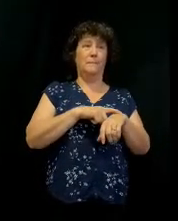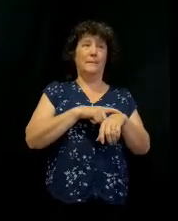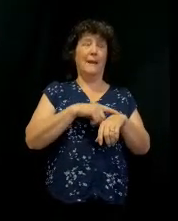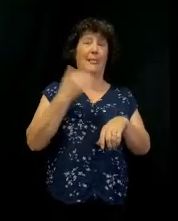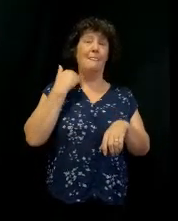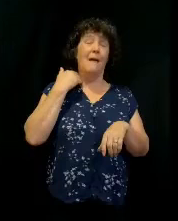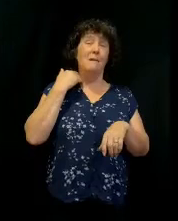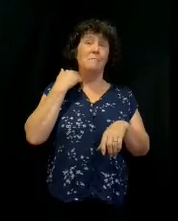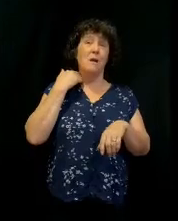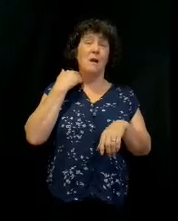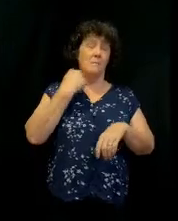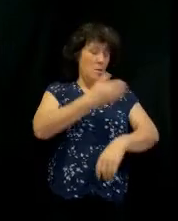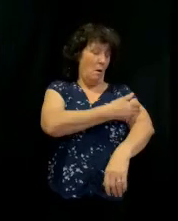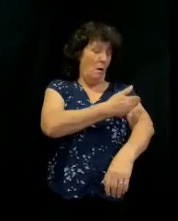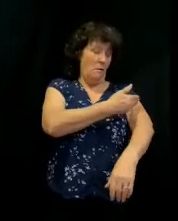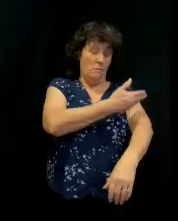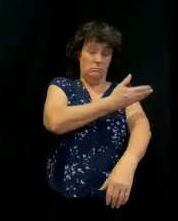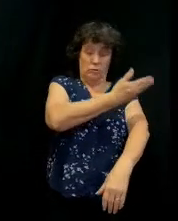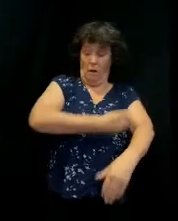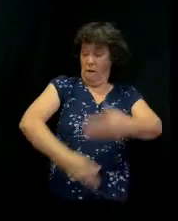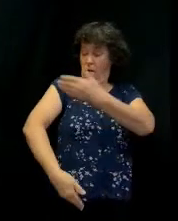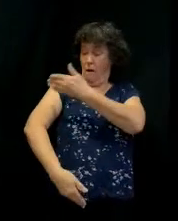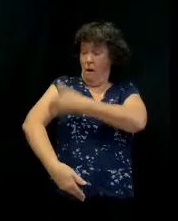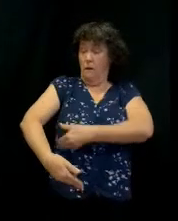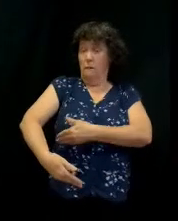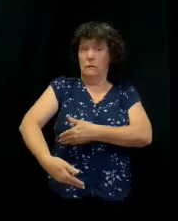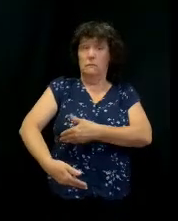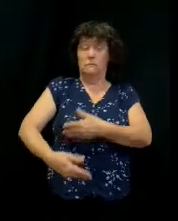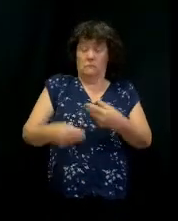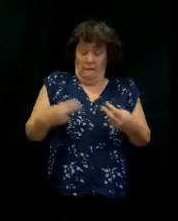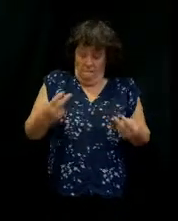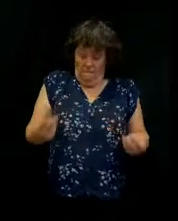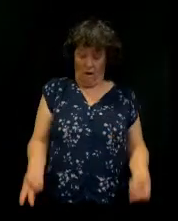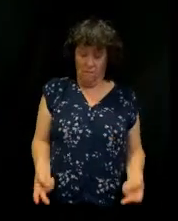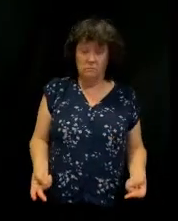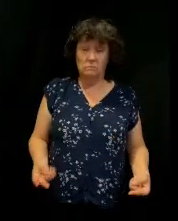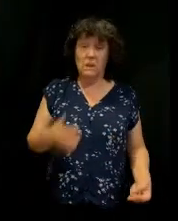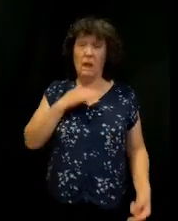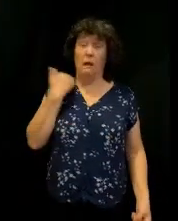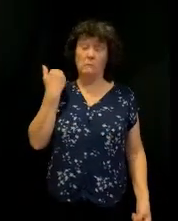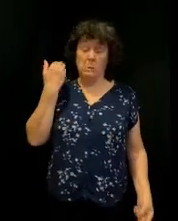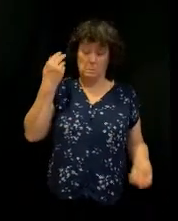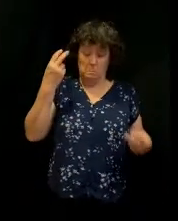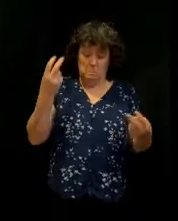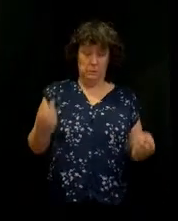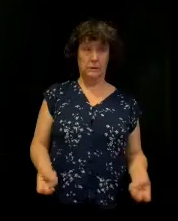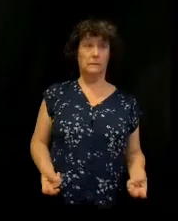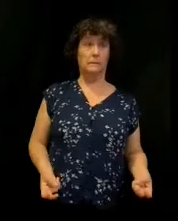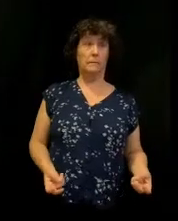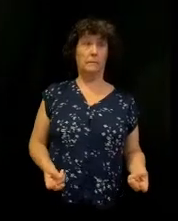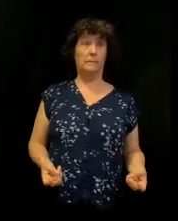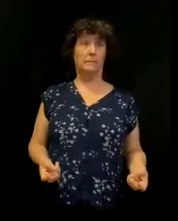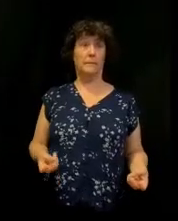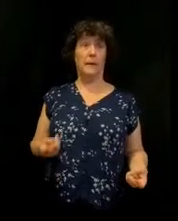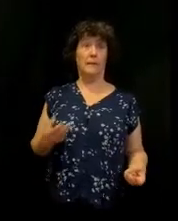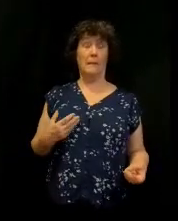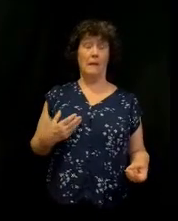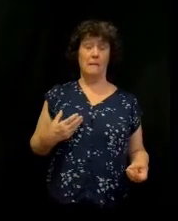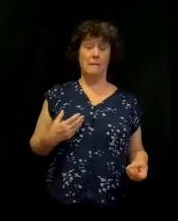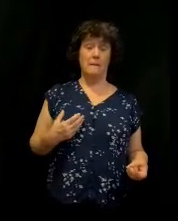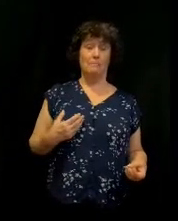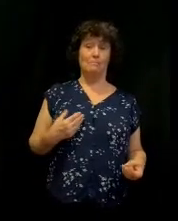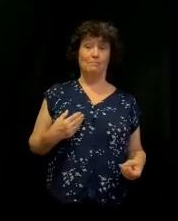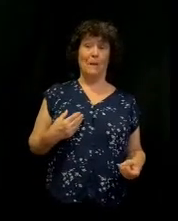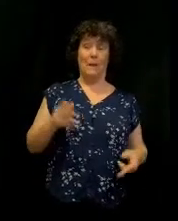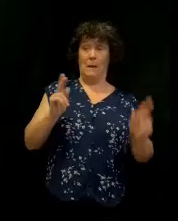I think it was his head and his arms, maybe. Was that what it was, Stephen? Was falling on the ground. took some gorilla glue, put it back together,